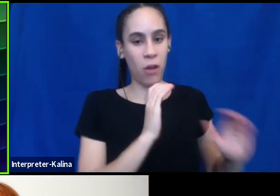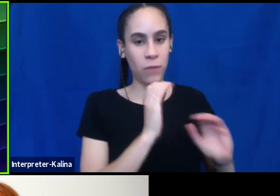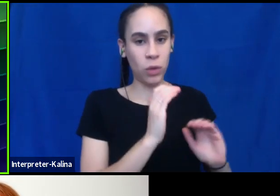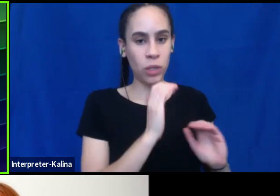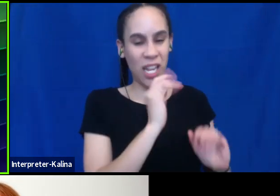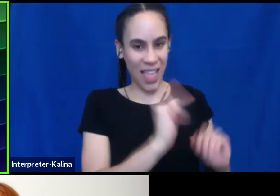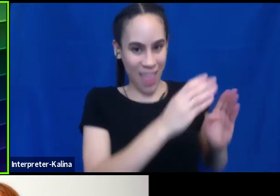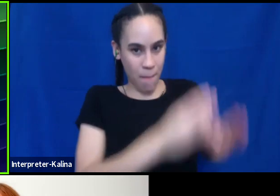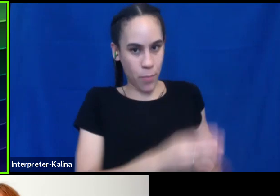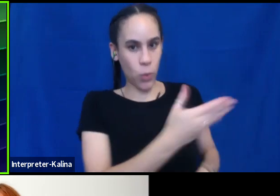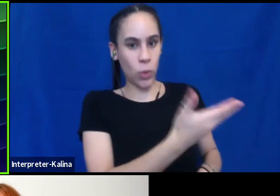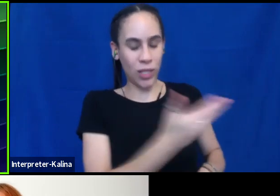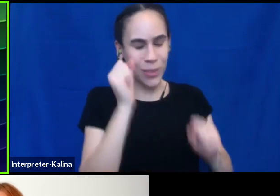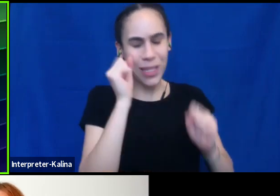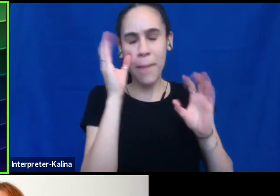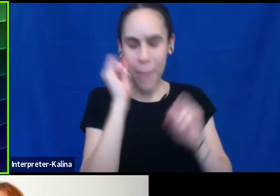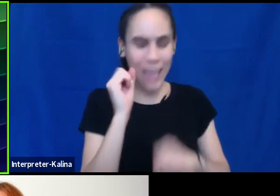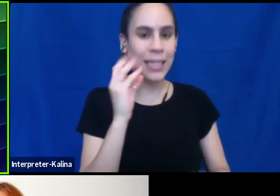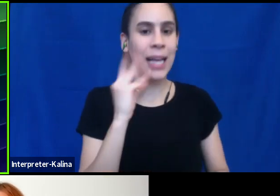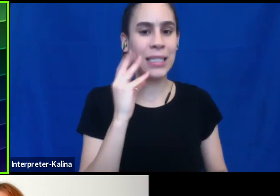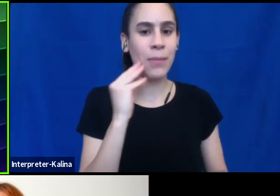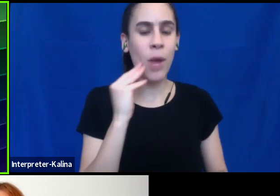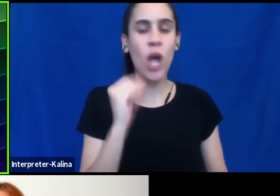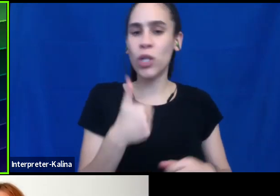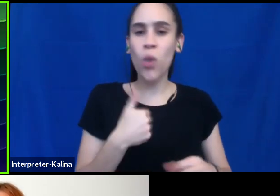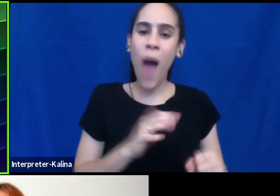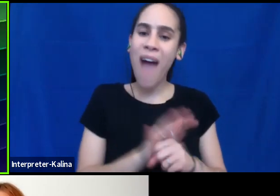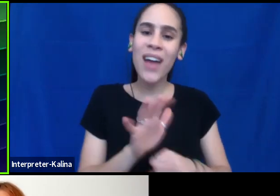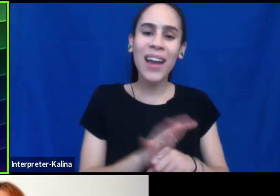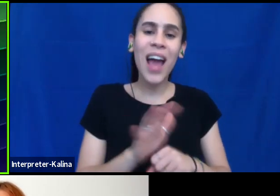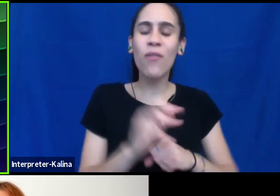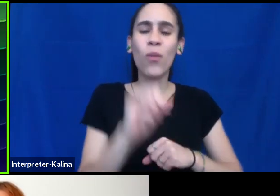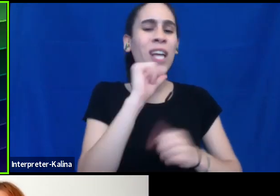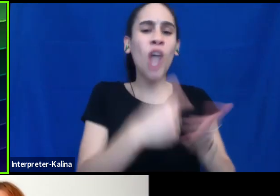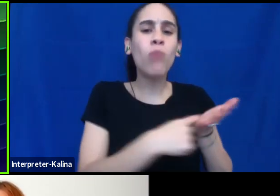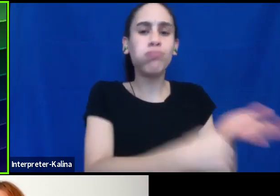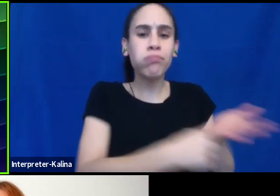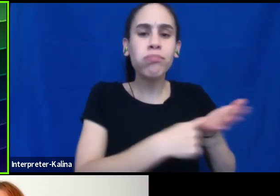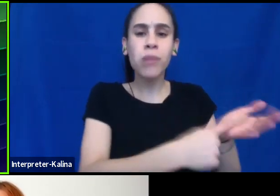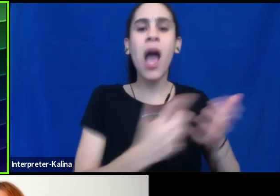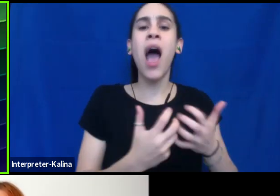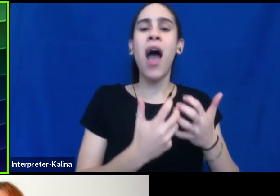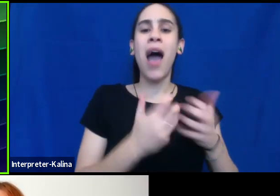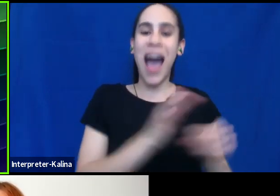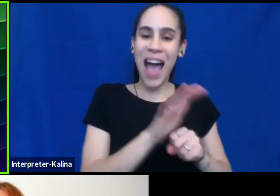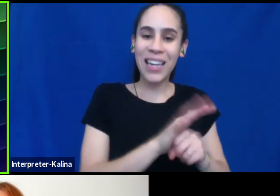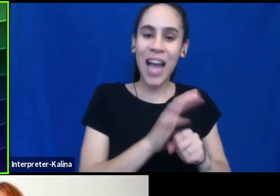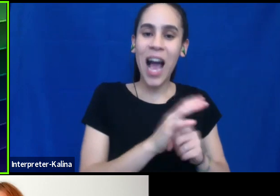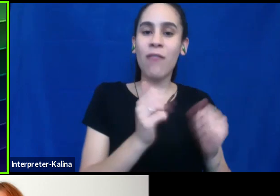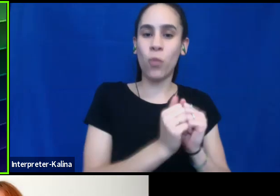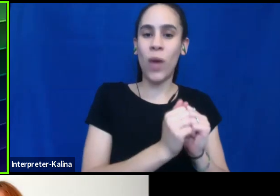amazing experience. And, um, I just don't think we have enough. We don't talk enough with people who think differently than we do.